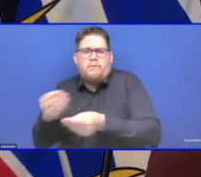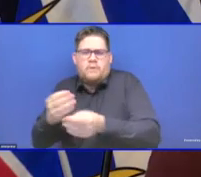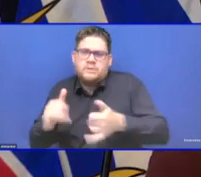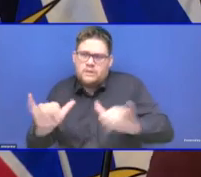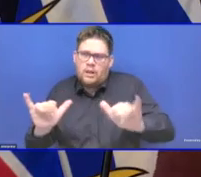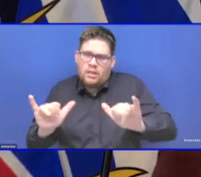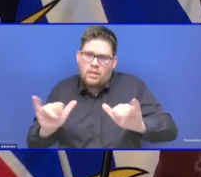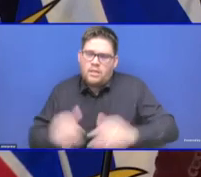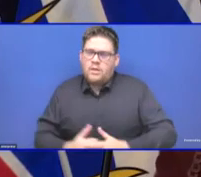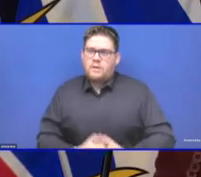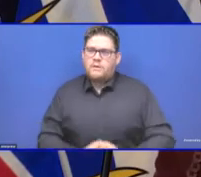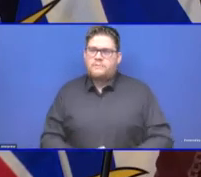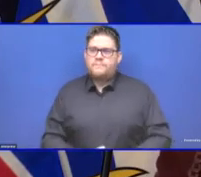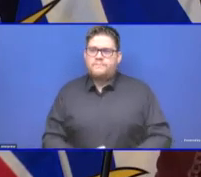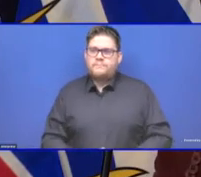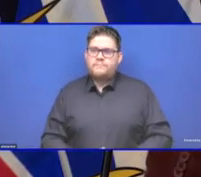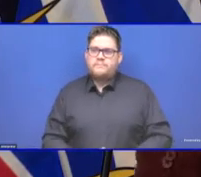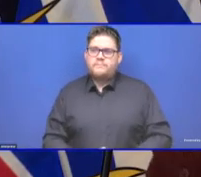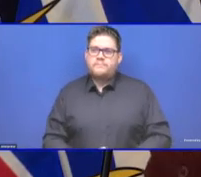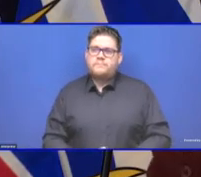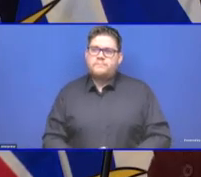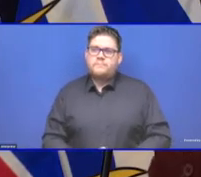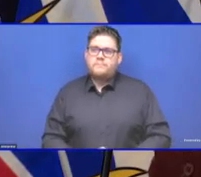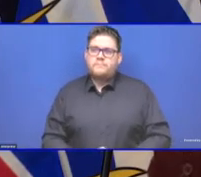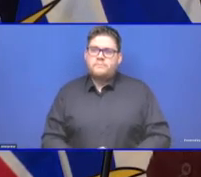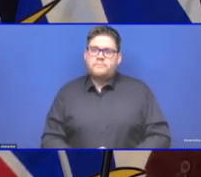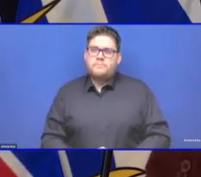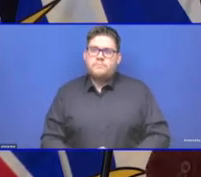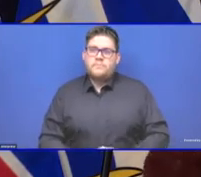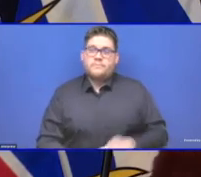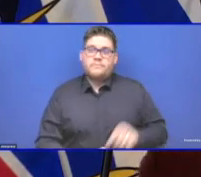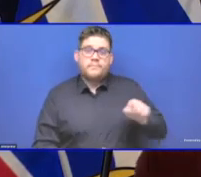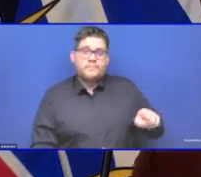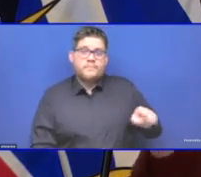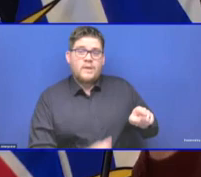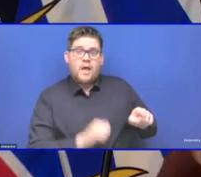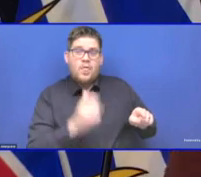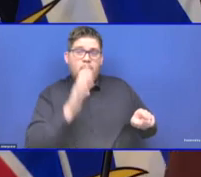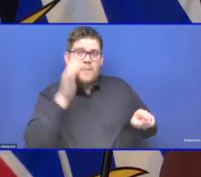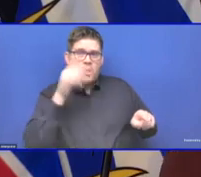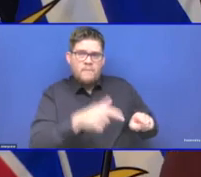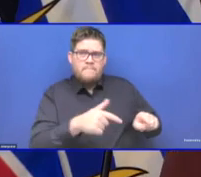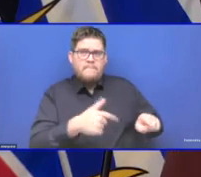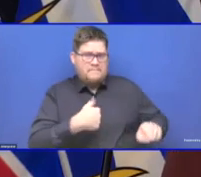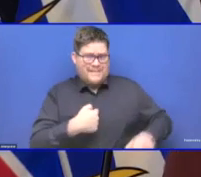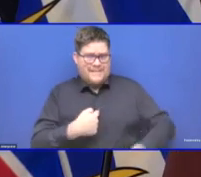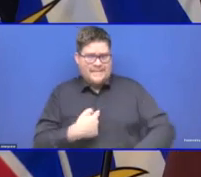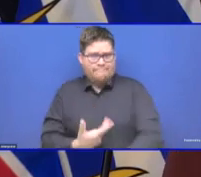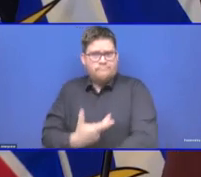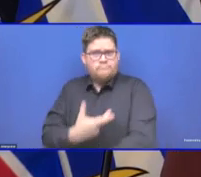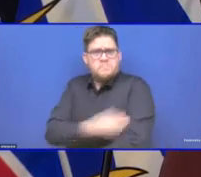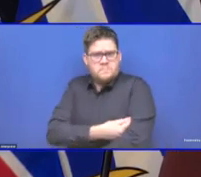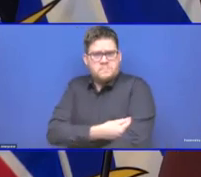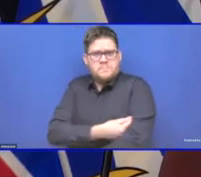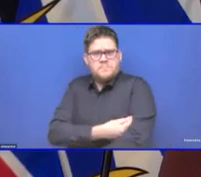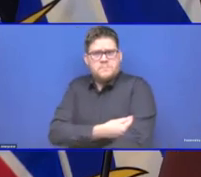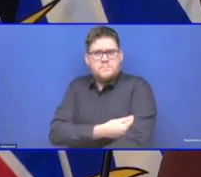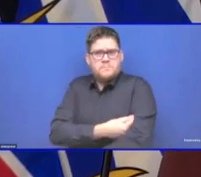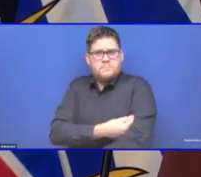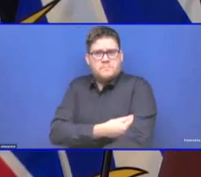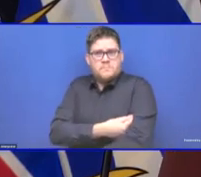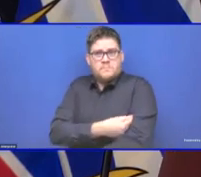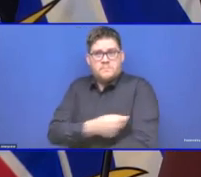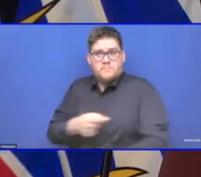parents who are saying, well, I'm doing everything I can by protecting myself and I'm not sure I'm ready for my child to be immunized yet. So